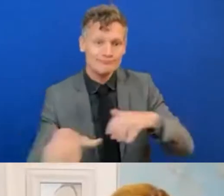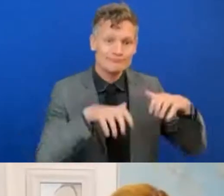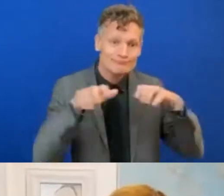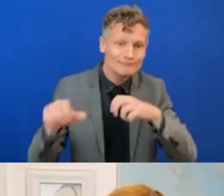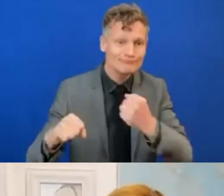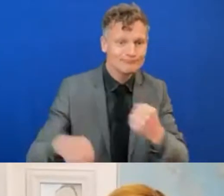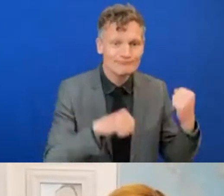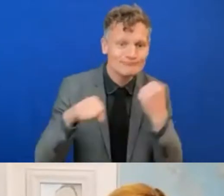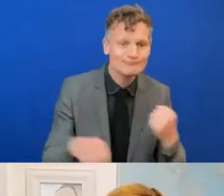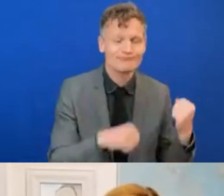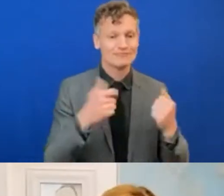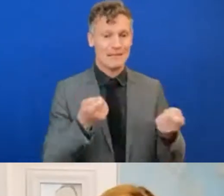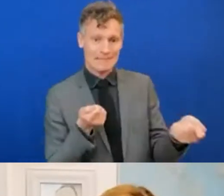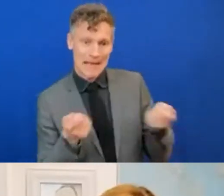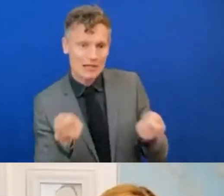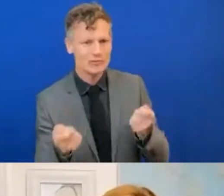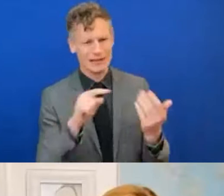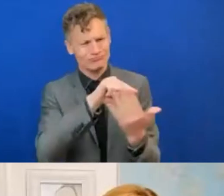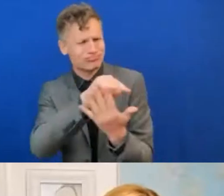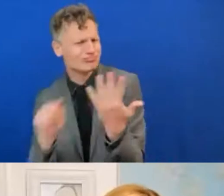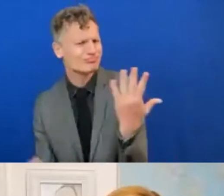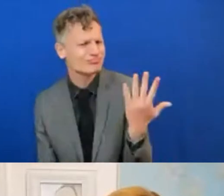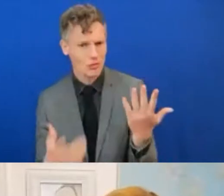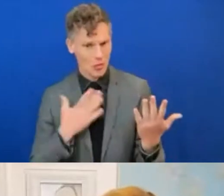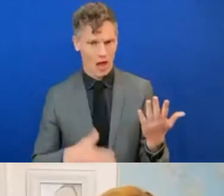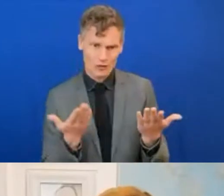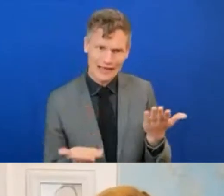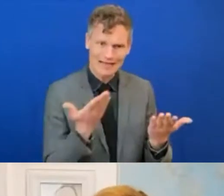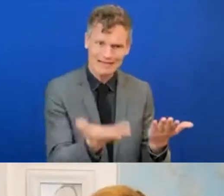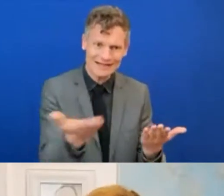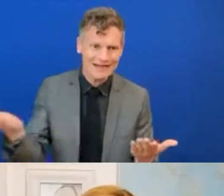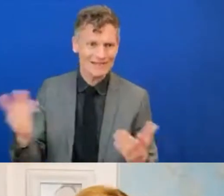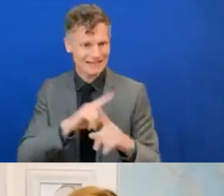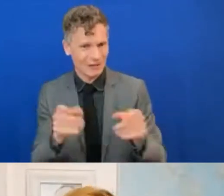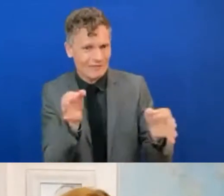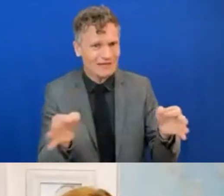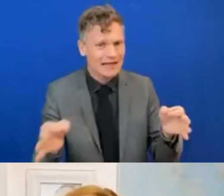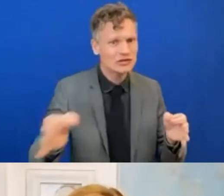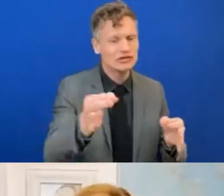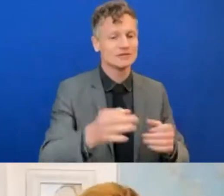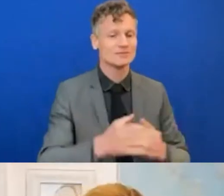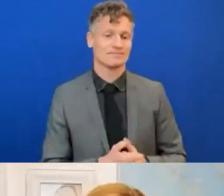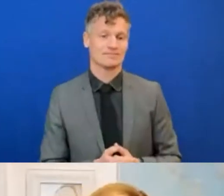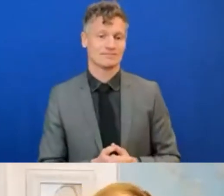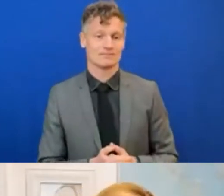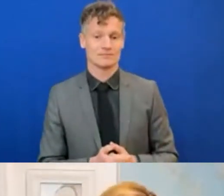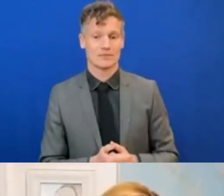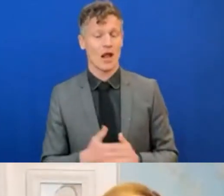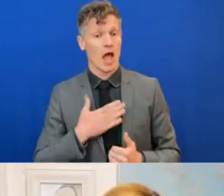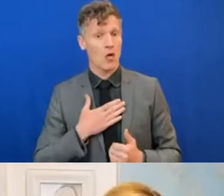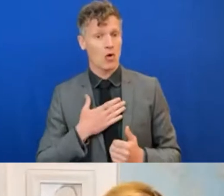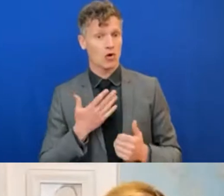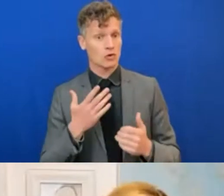Another great example, and Pumzili noted it, our Equals Global Partnership, and many of you are part of it.